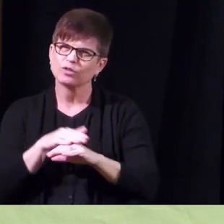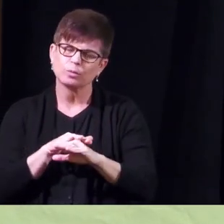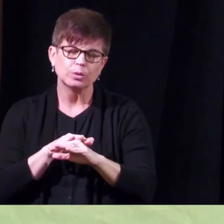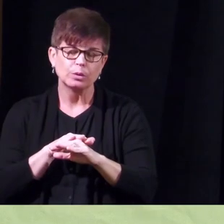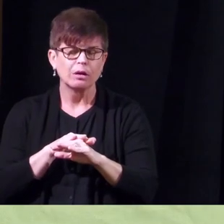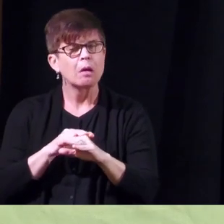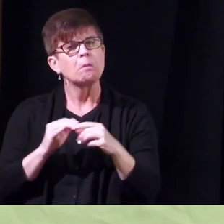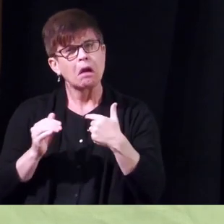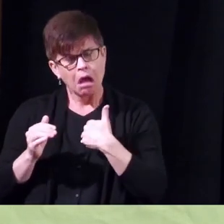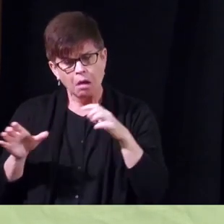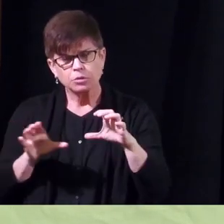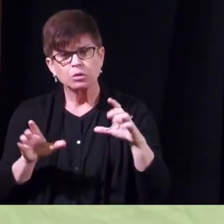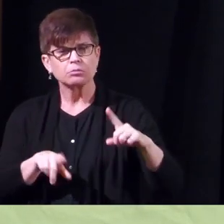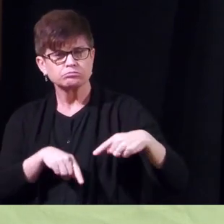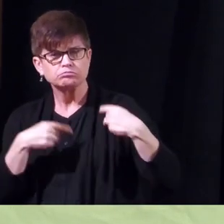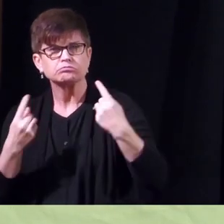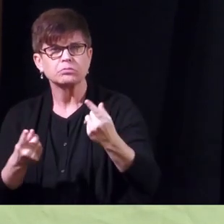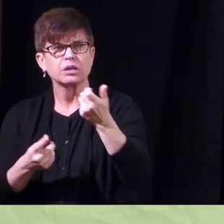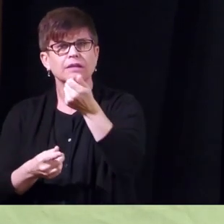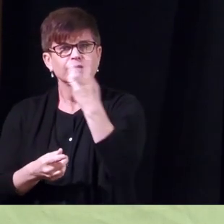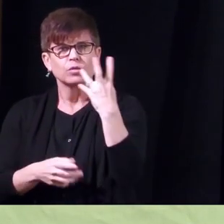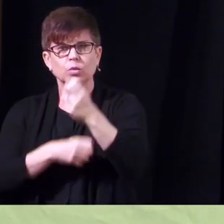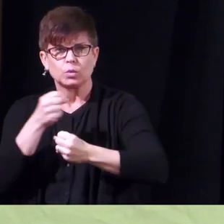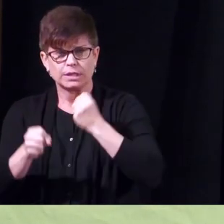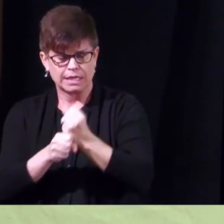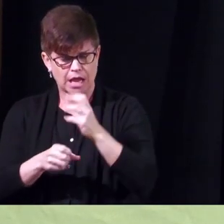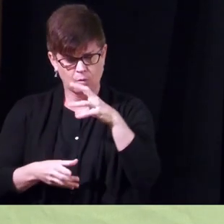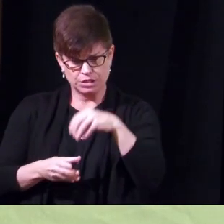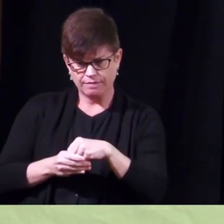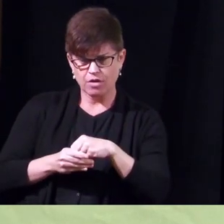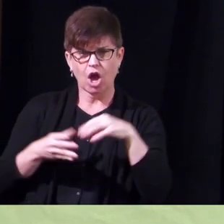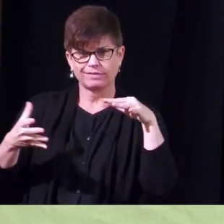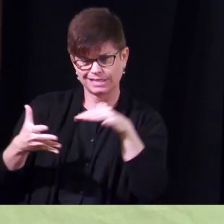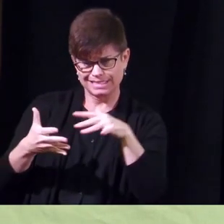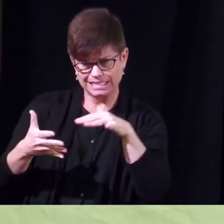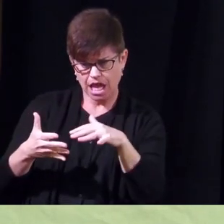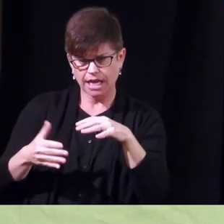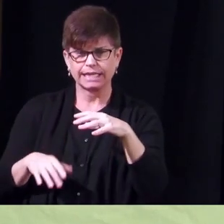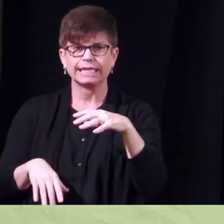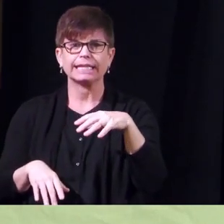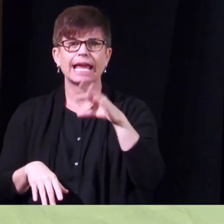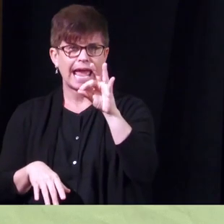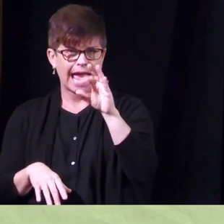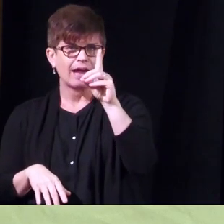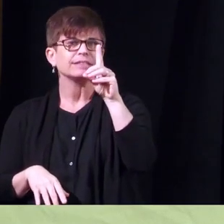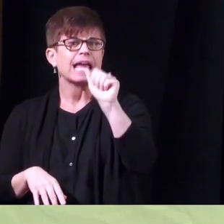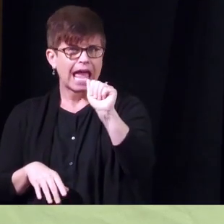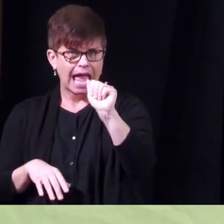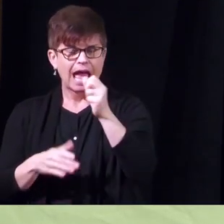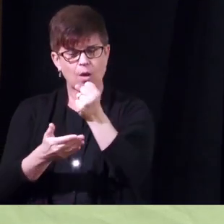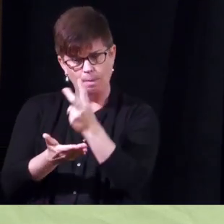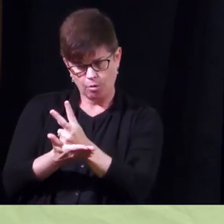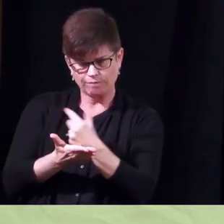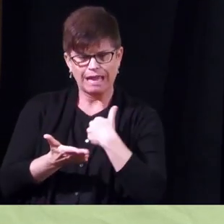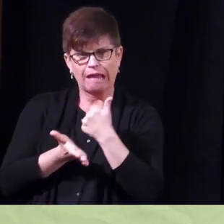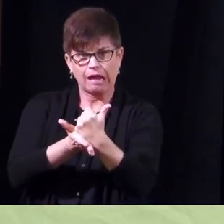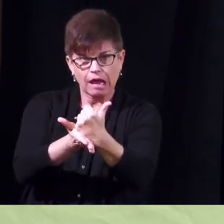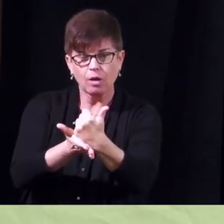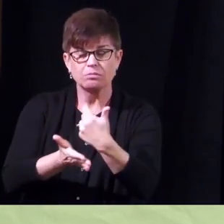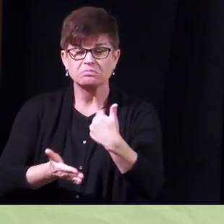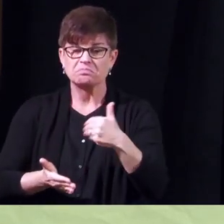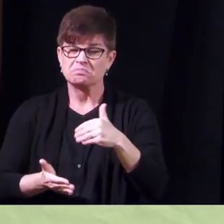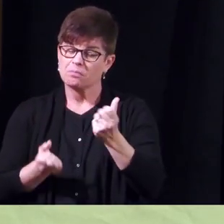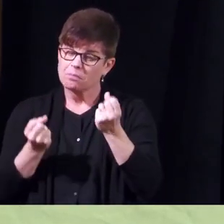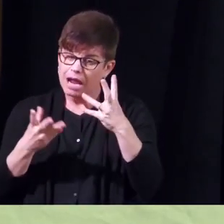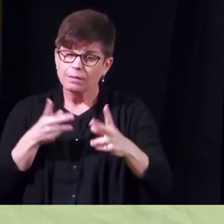botox for a number of years i was involved in the clinical research to get it fda approved so i have a lot of experience with botox it's pretty remarkable